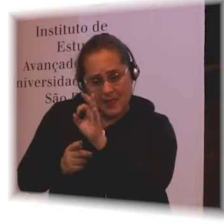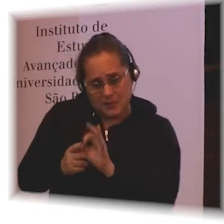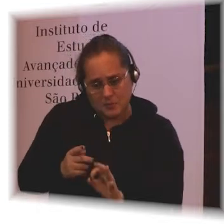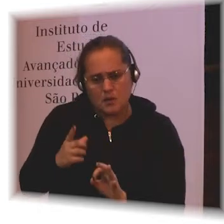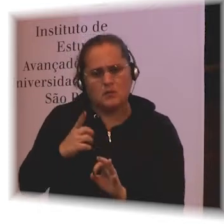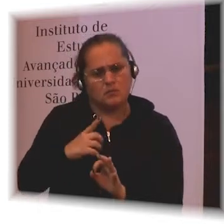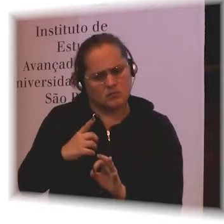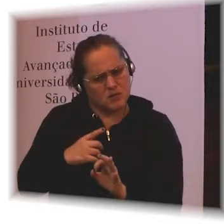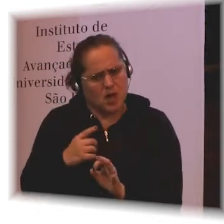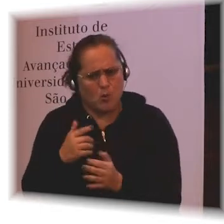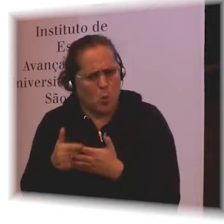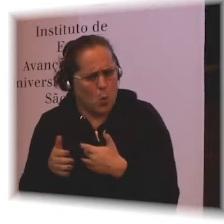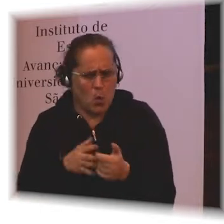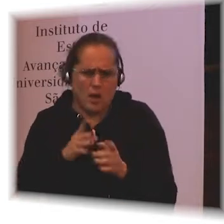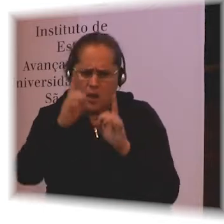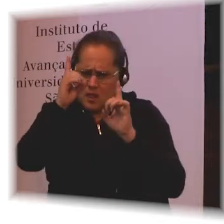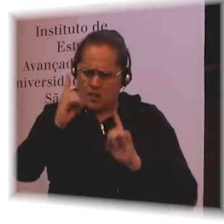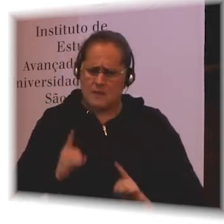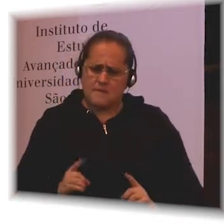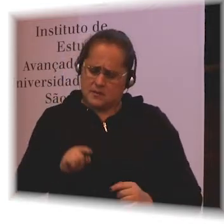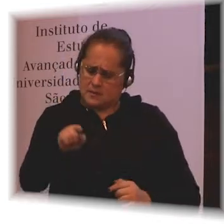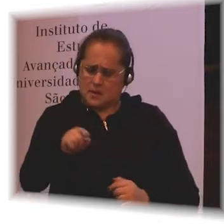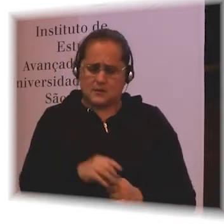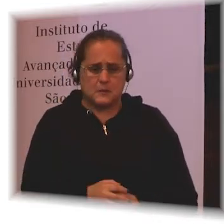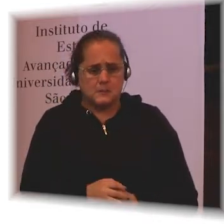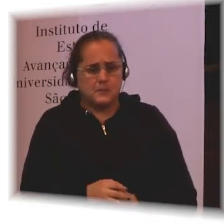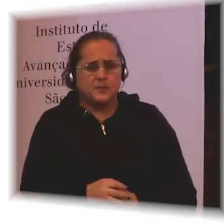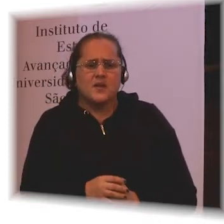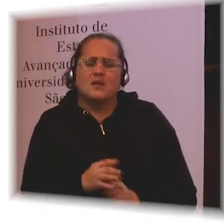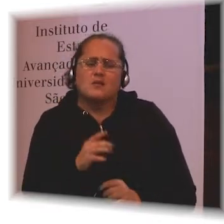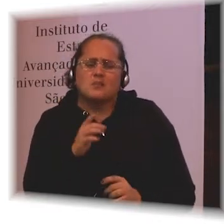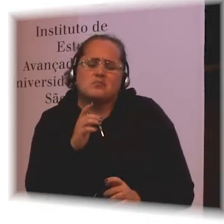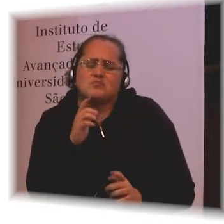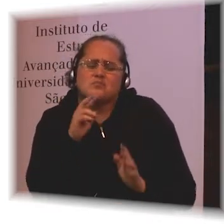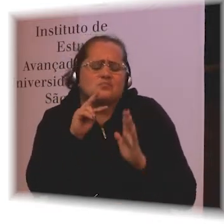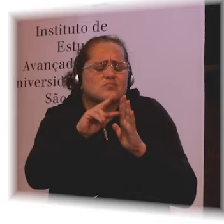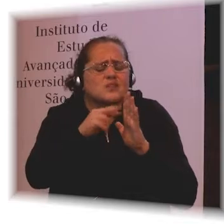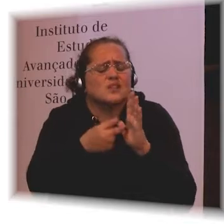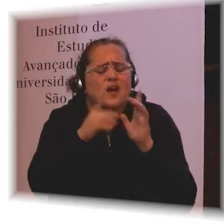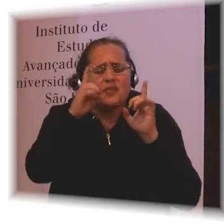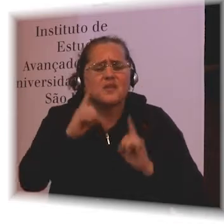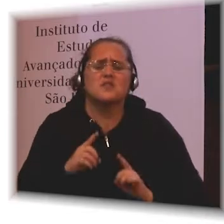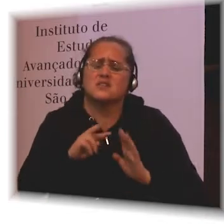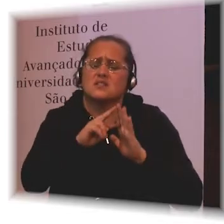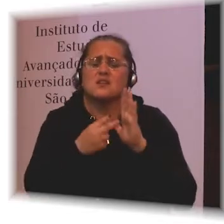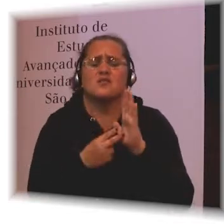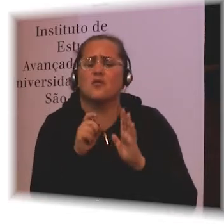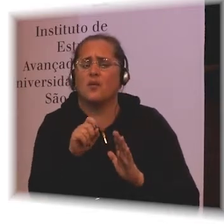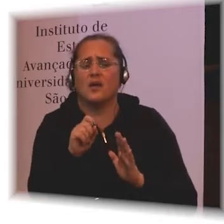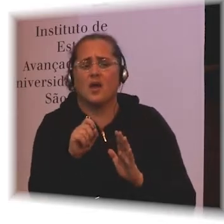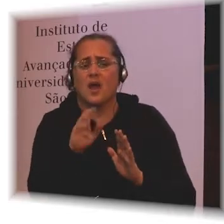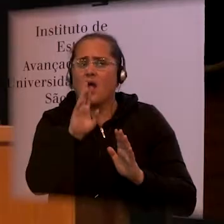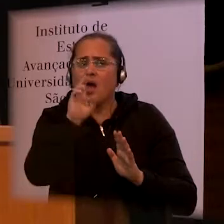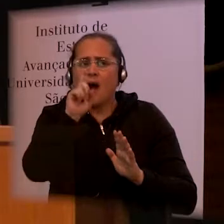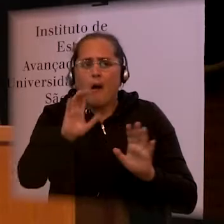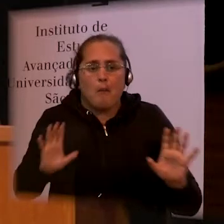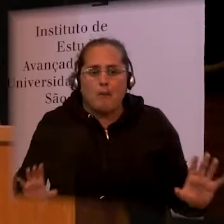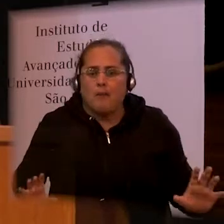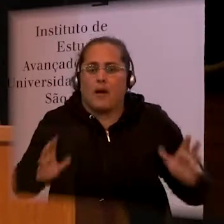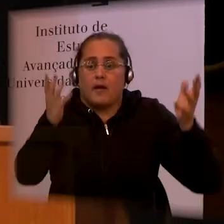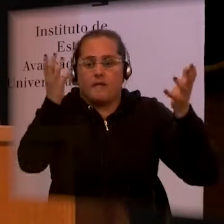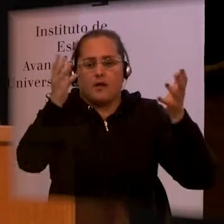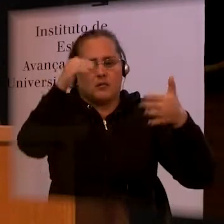disability is very much experienced at the level of households. And one-third of households in Guatemala included a person with a disability.